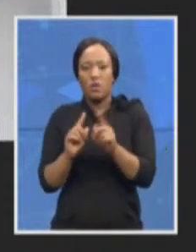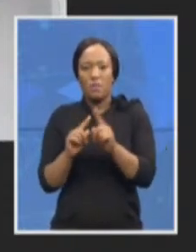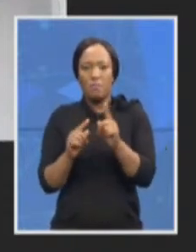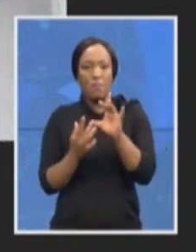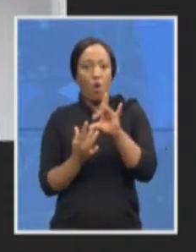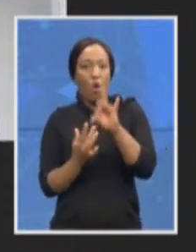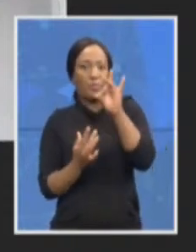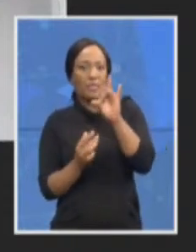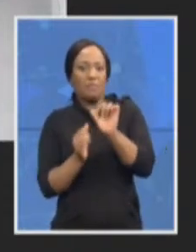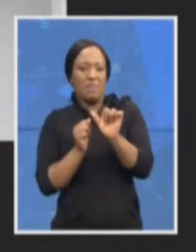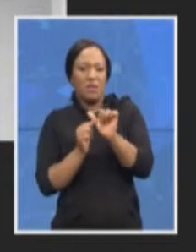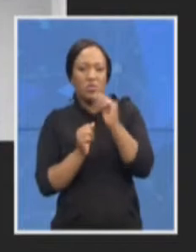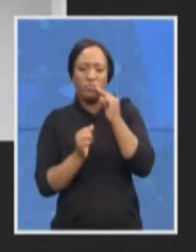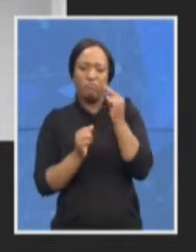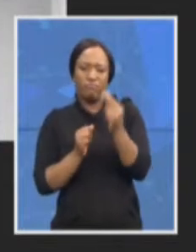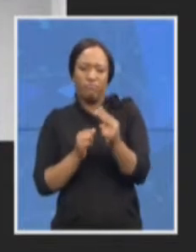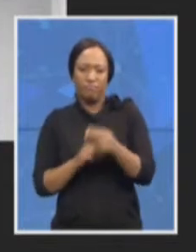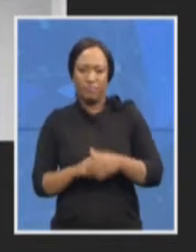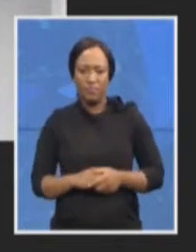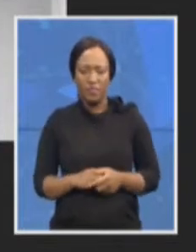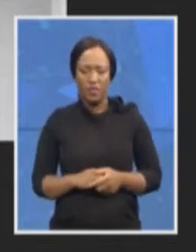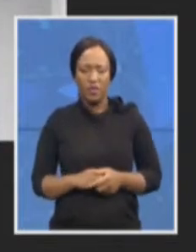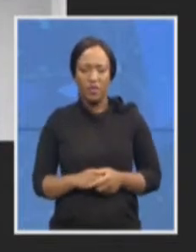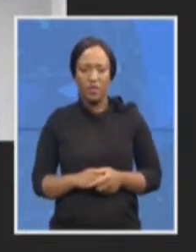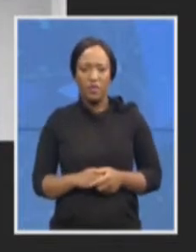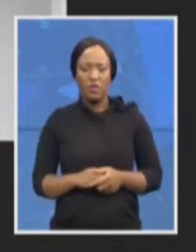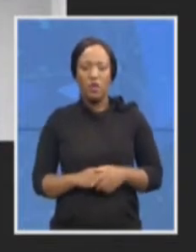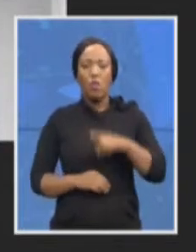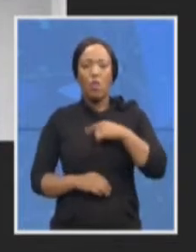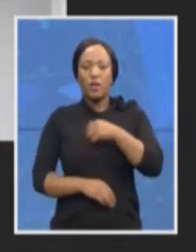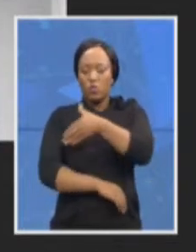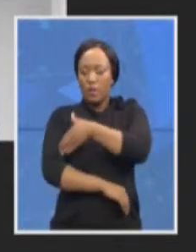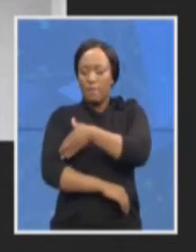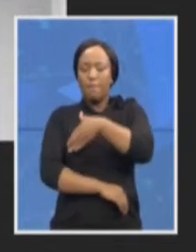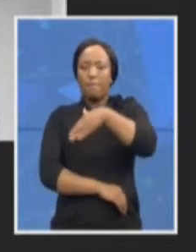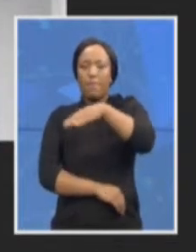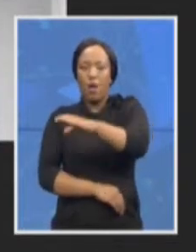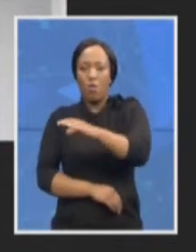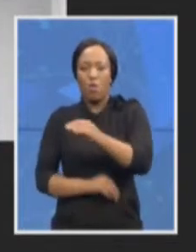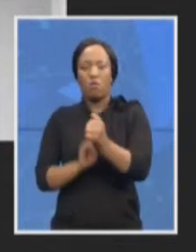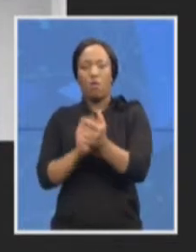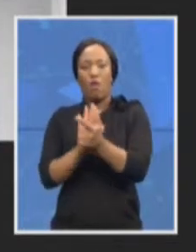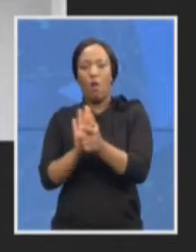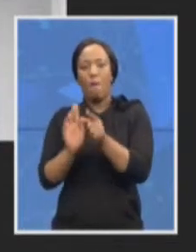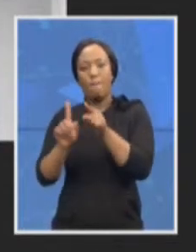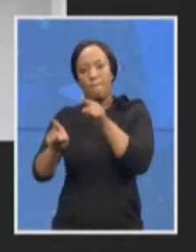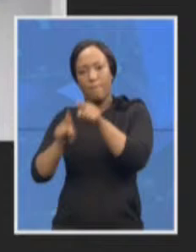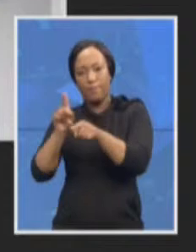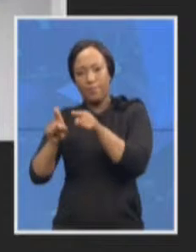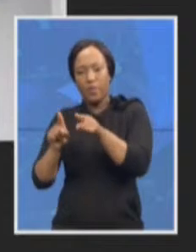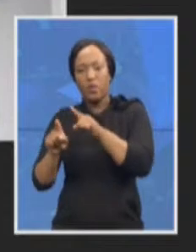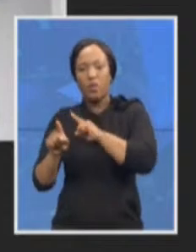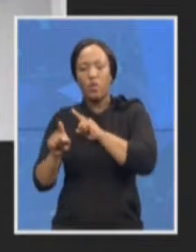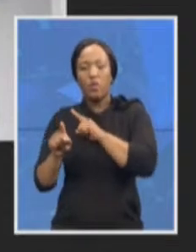really empowering prosecutions to take for instance the work was done by Waxman so